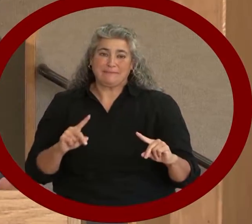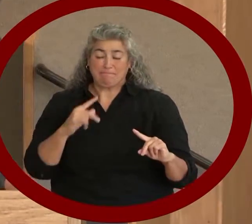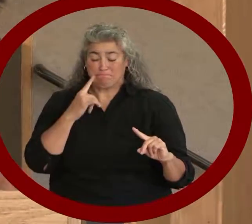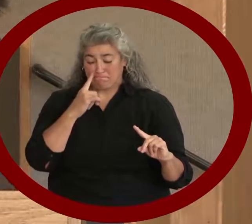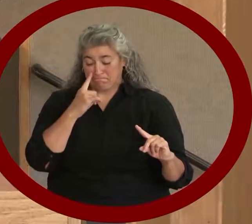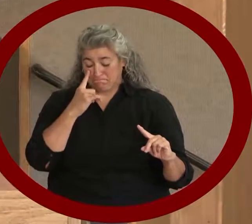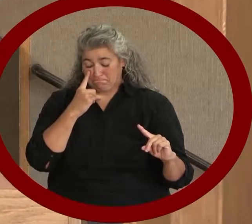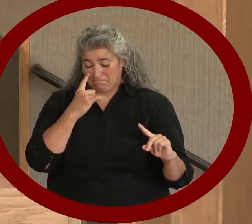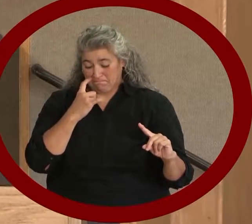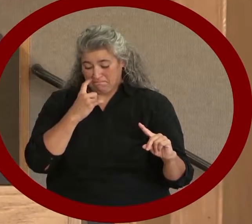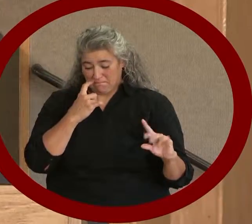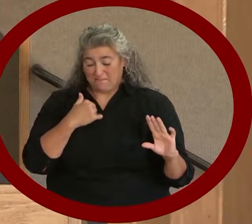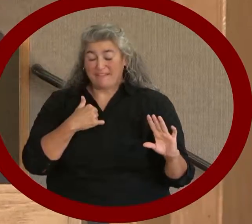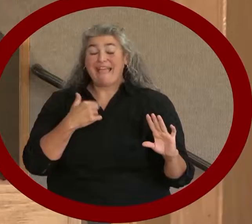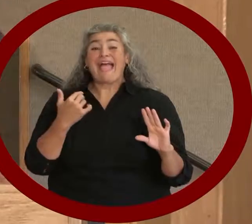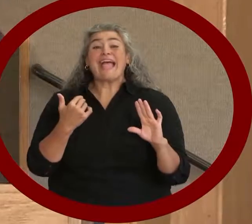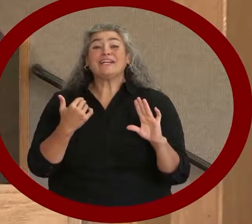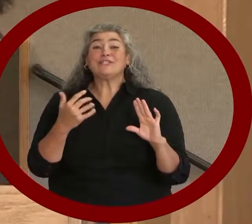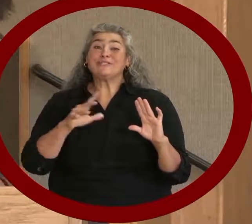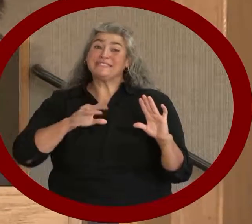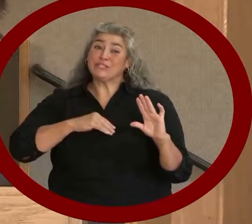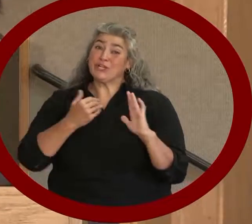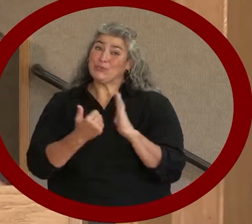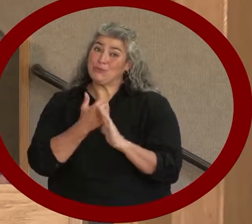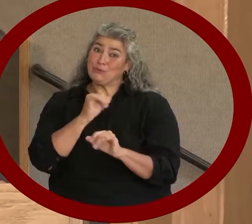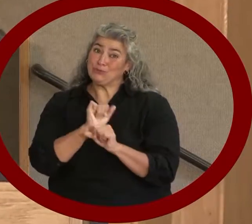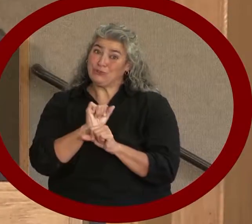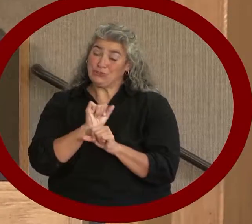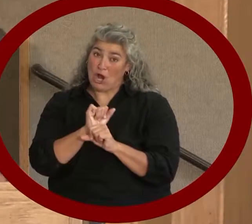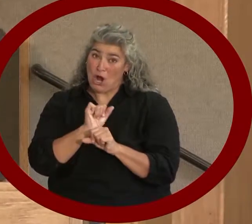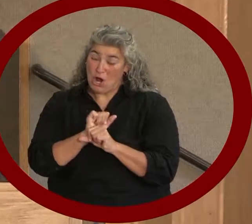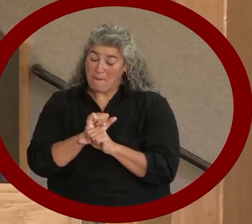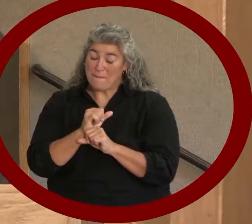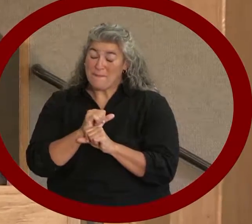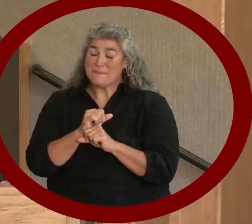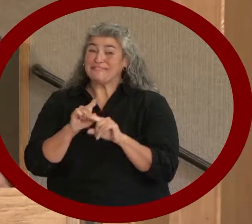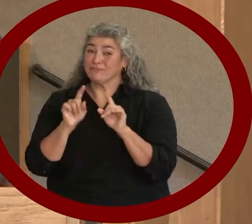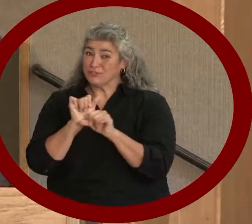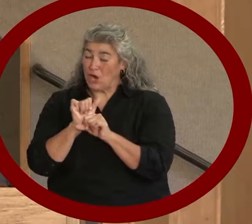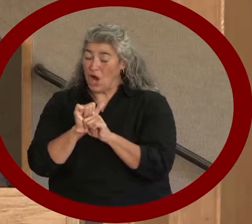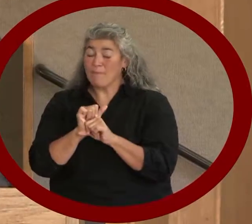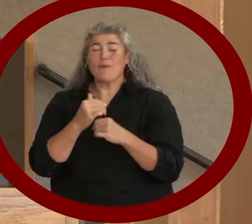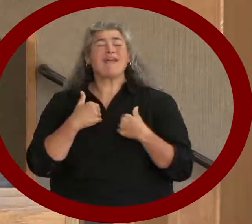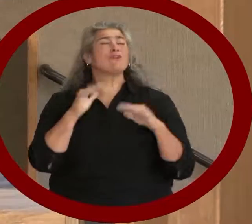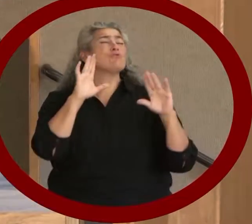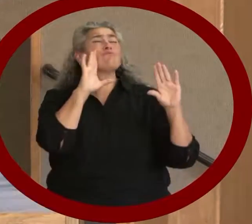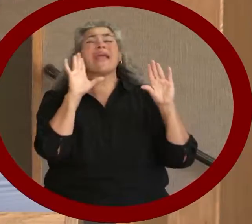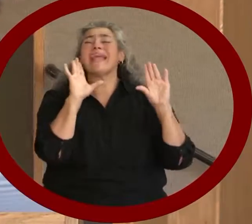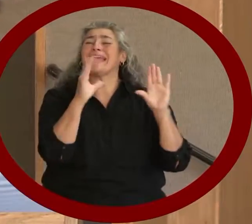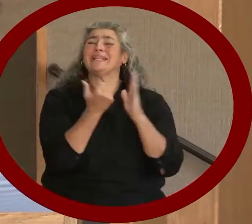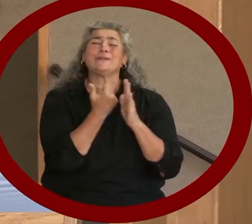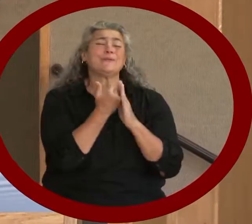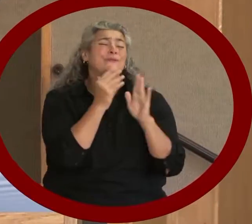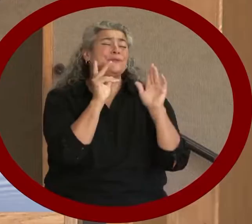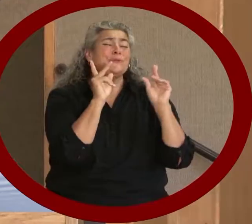And, she's moved on to a new position, and we have a really great new person, Don Nelson, who we're excited about. But, we wanted to let everybody know